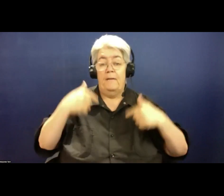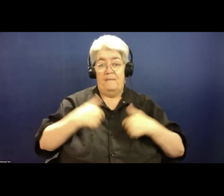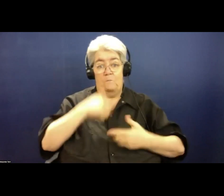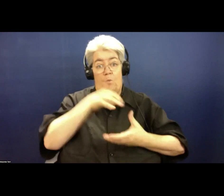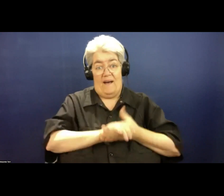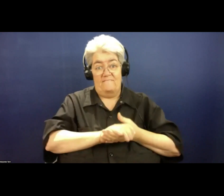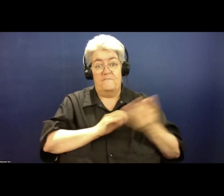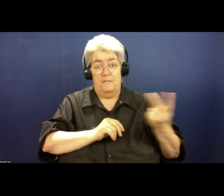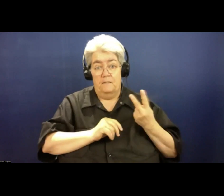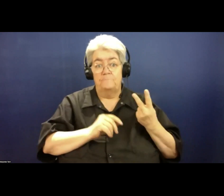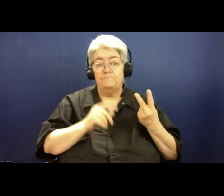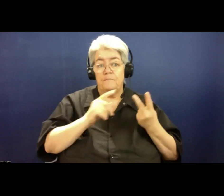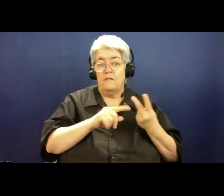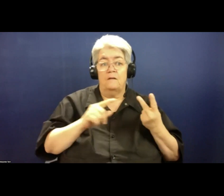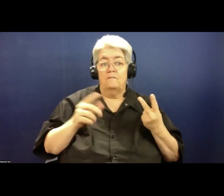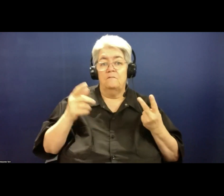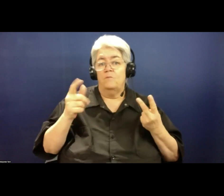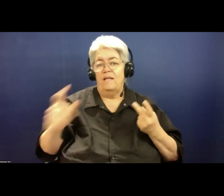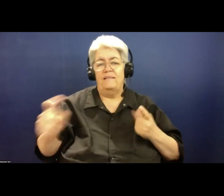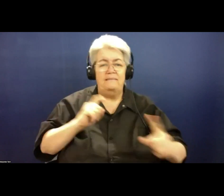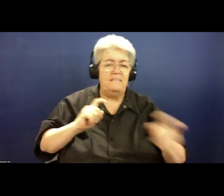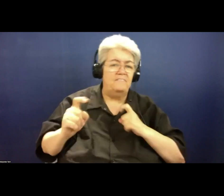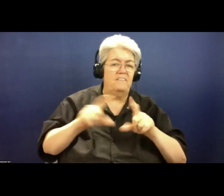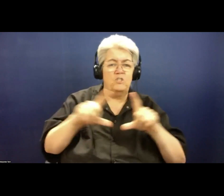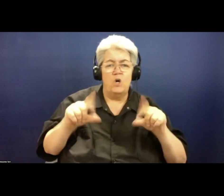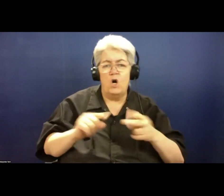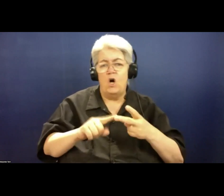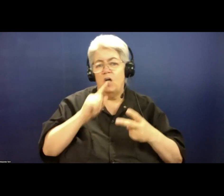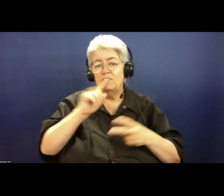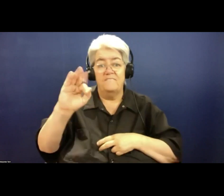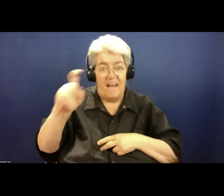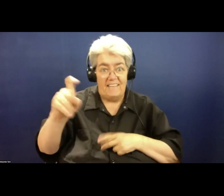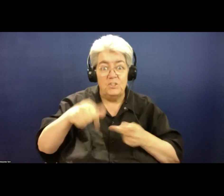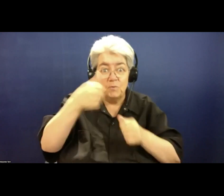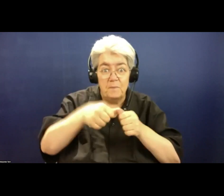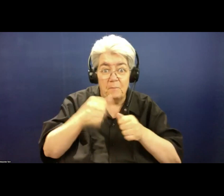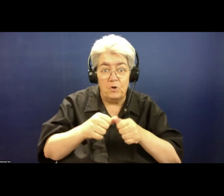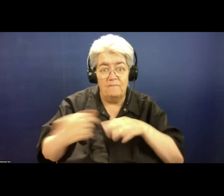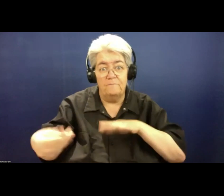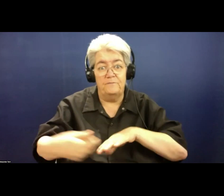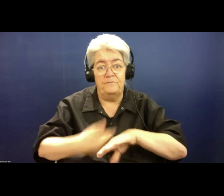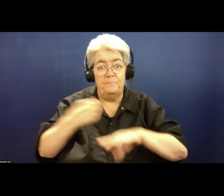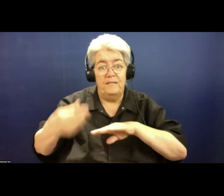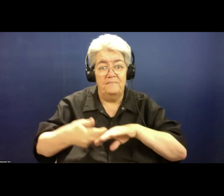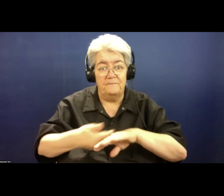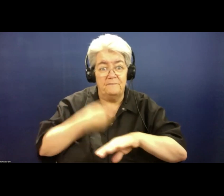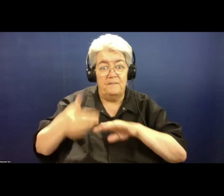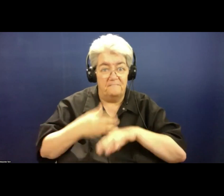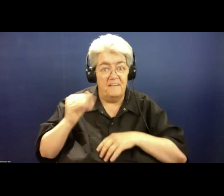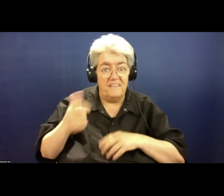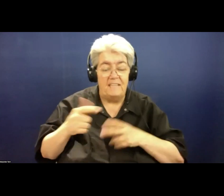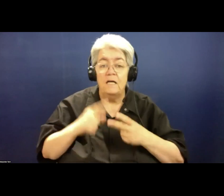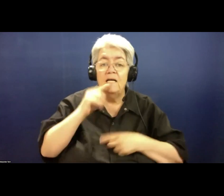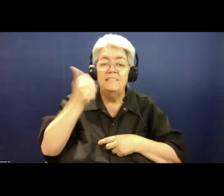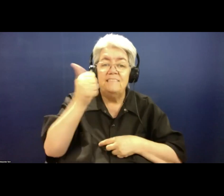emails, letters, gifts, cards, cards, faxes, for those who remember what a fax is, from about 10,000